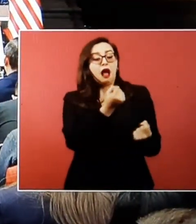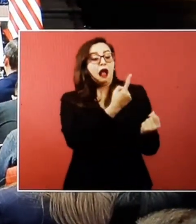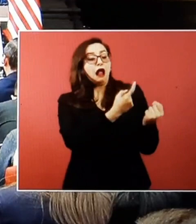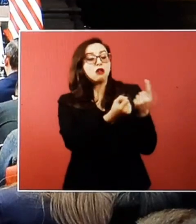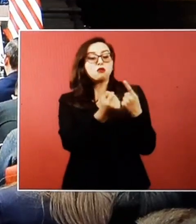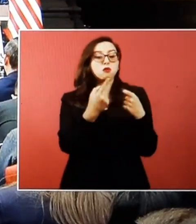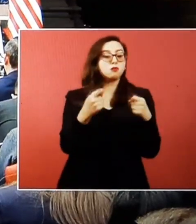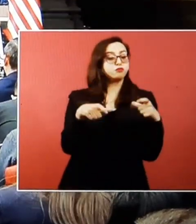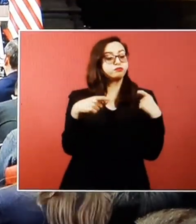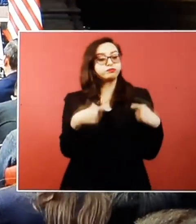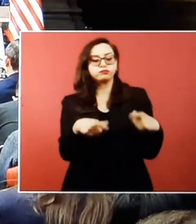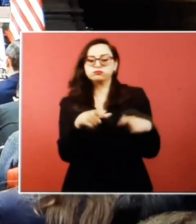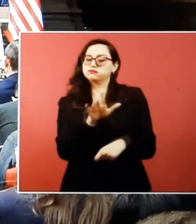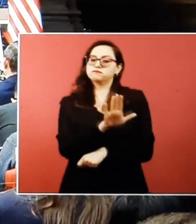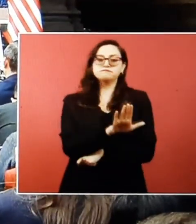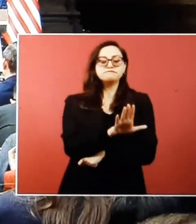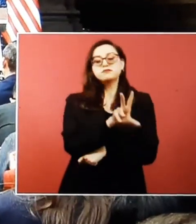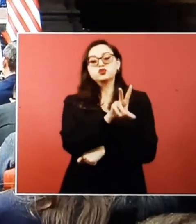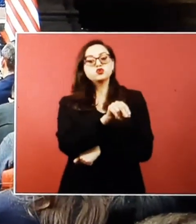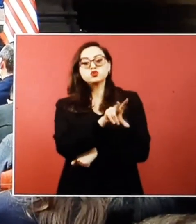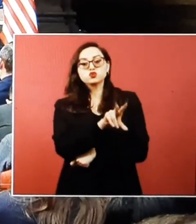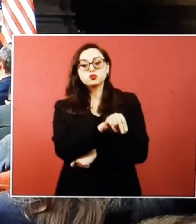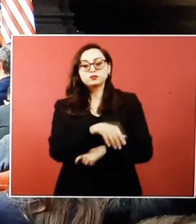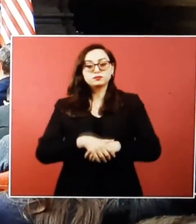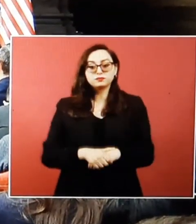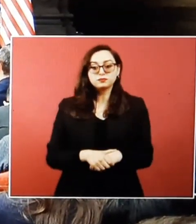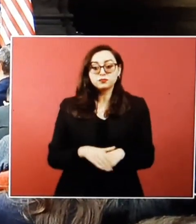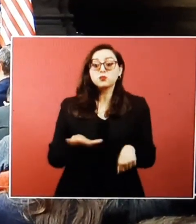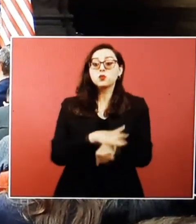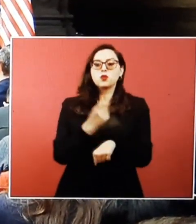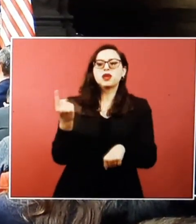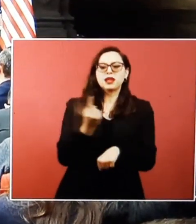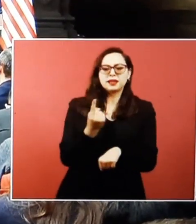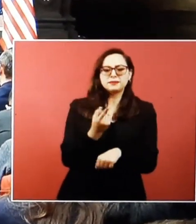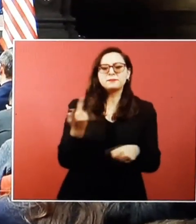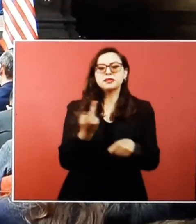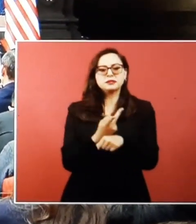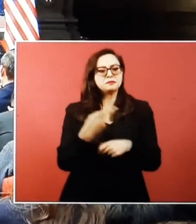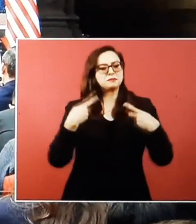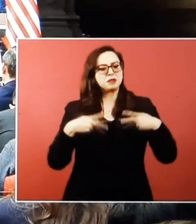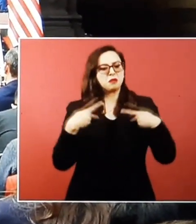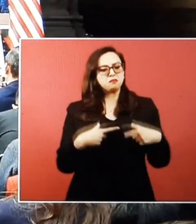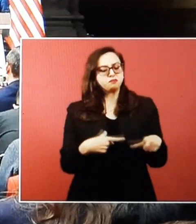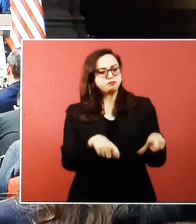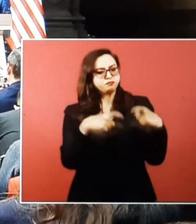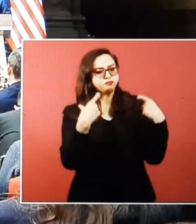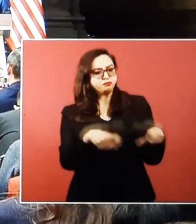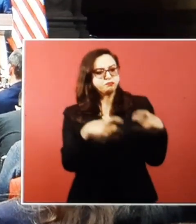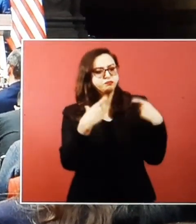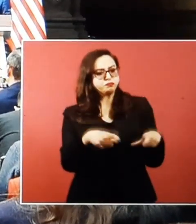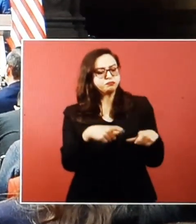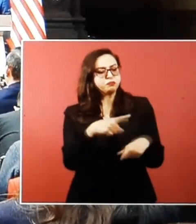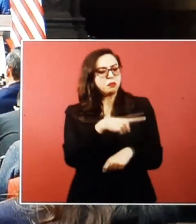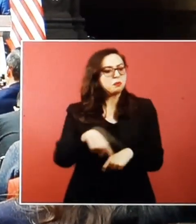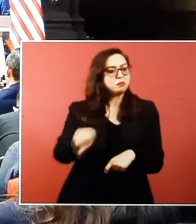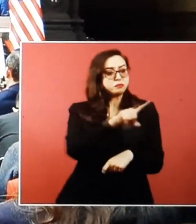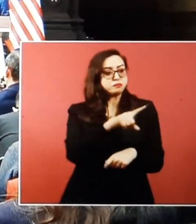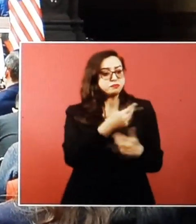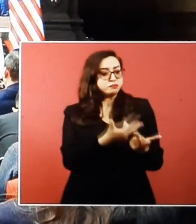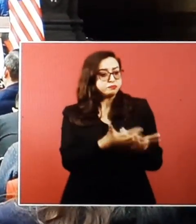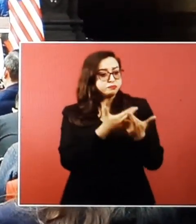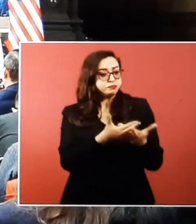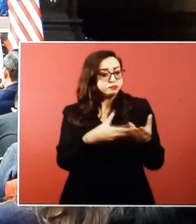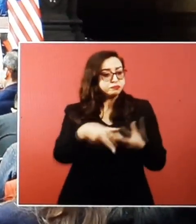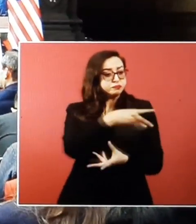does well, too. But everybody does well. And from the bottom up, it means investing in priorities for working